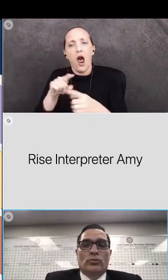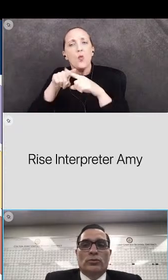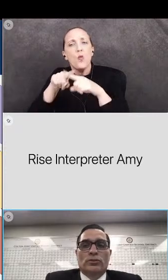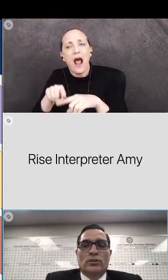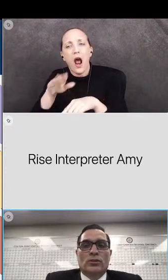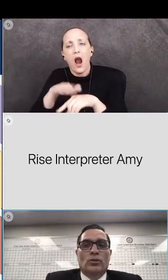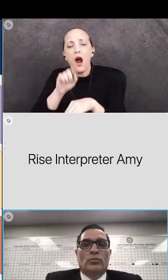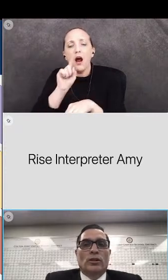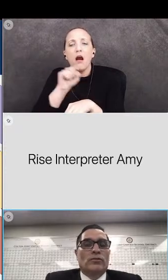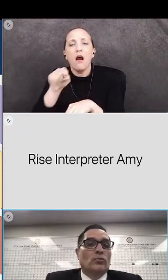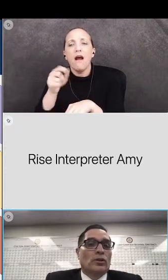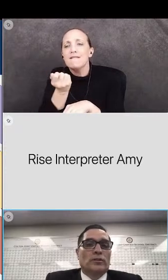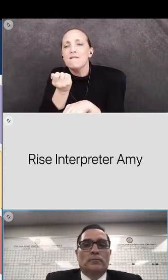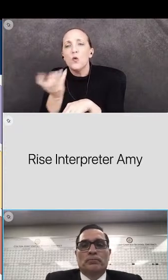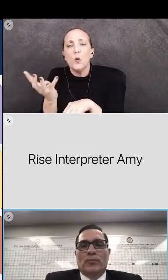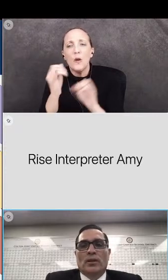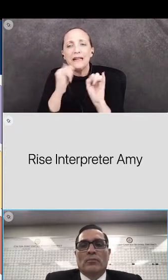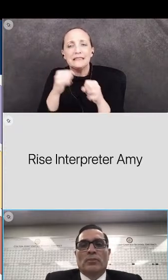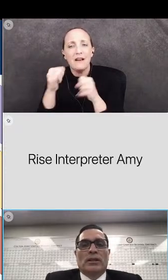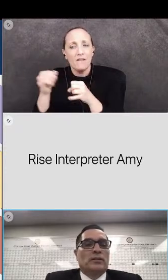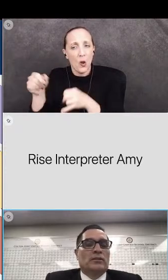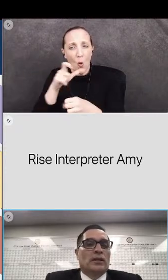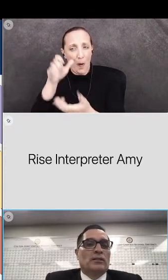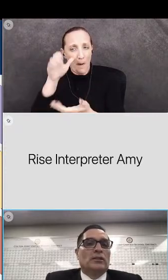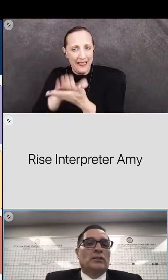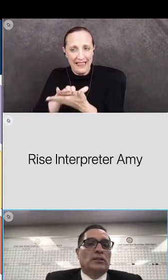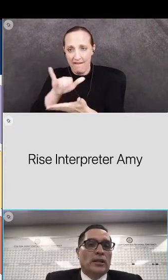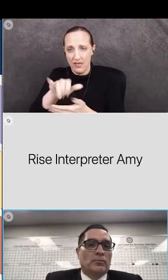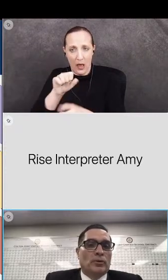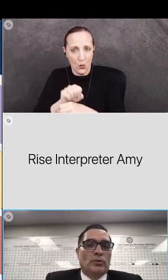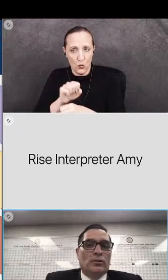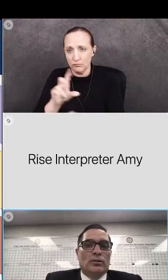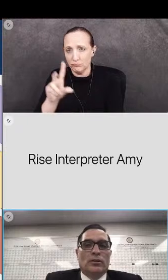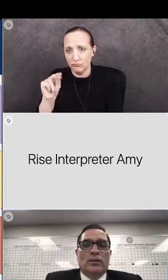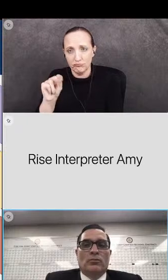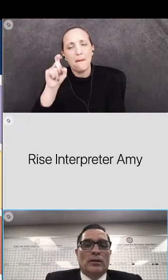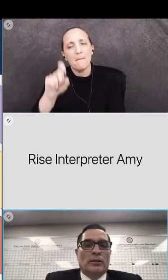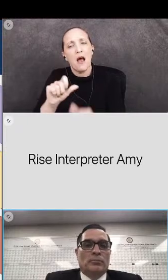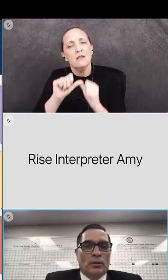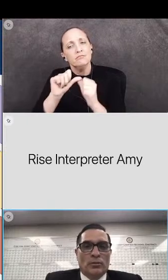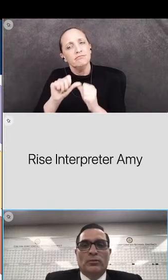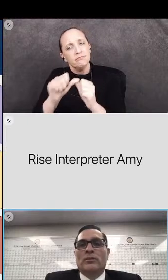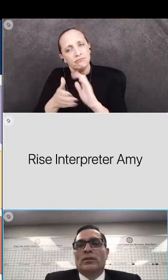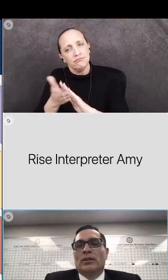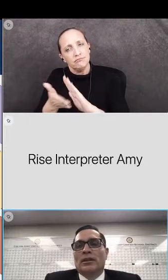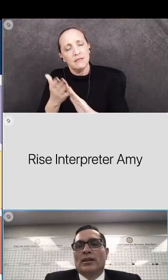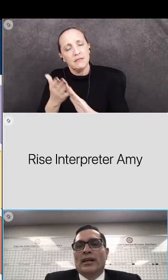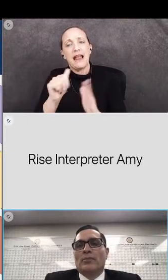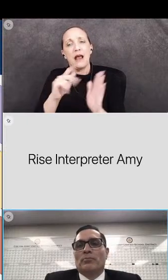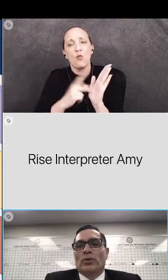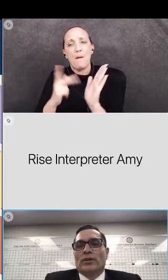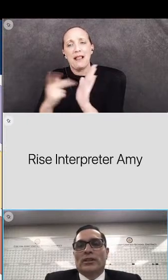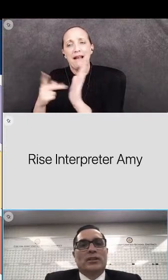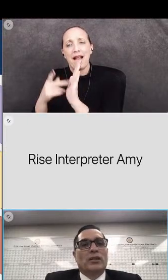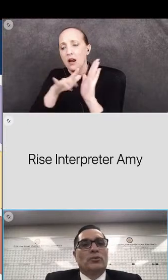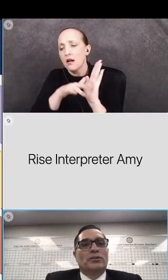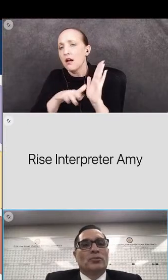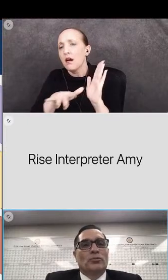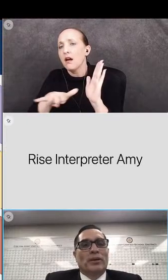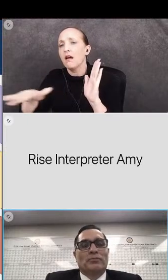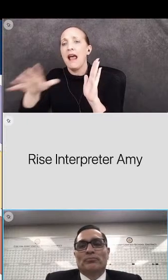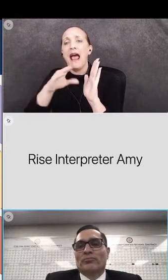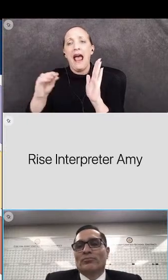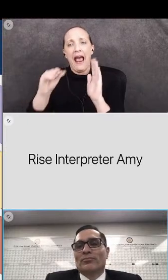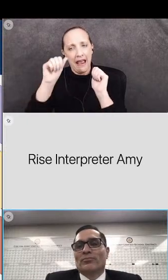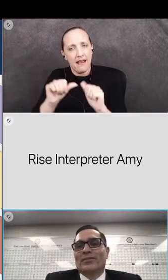few individuals who believe in the work that is uh sustainable replicable and built for continuous